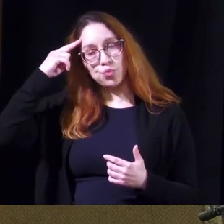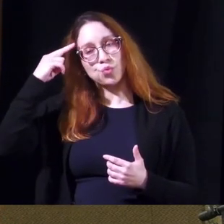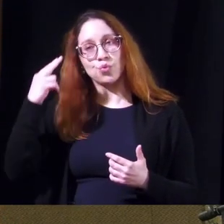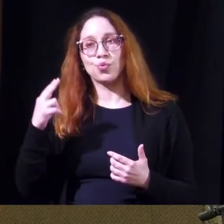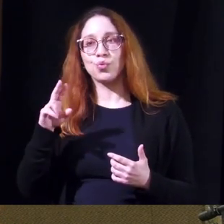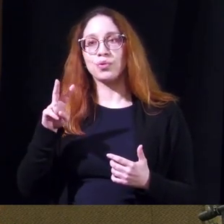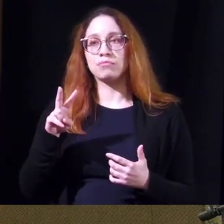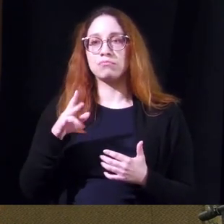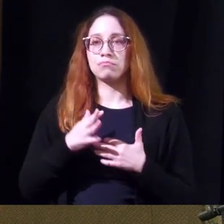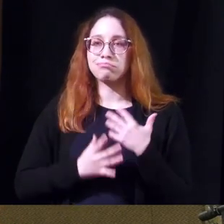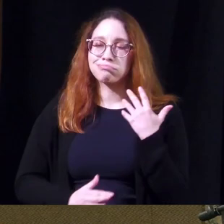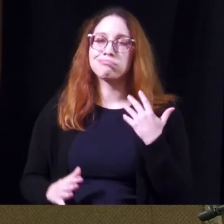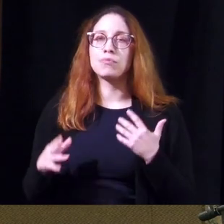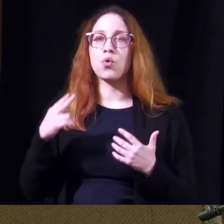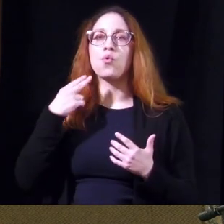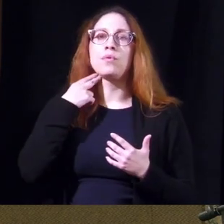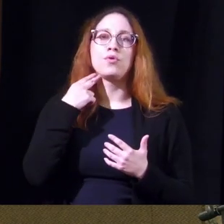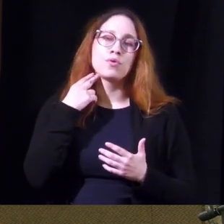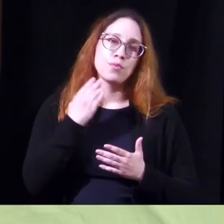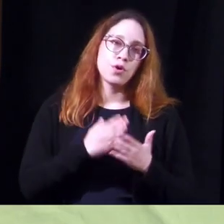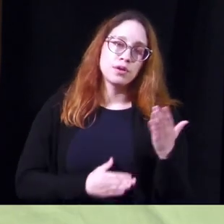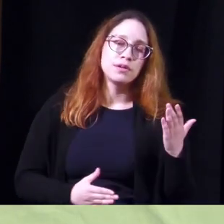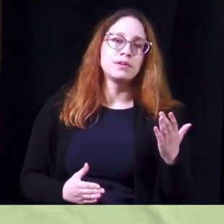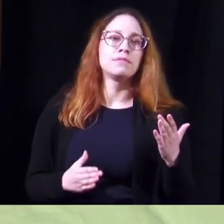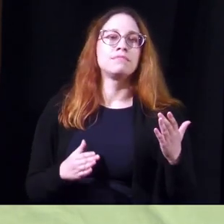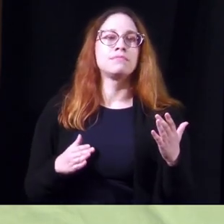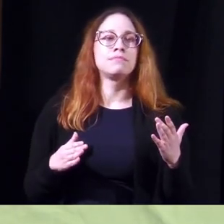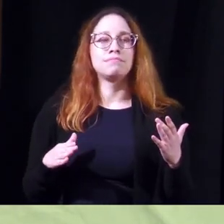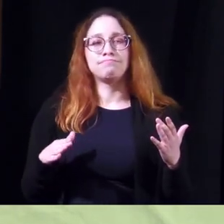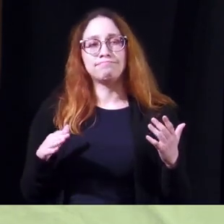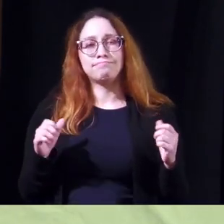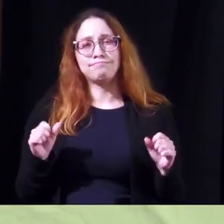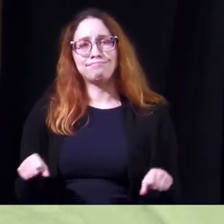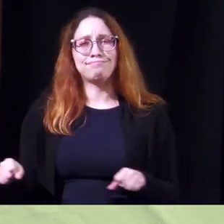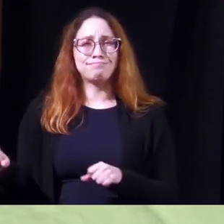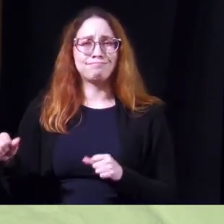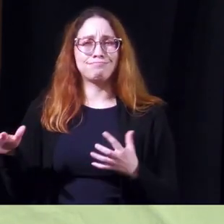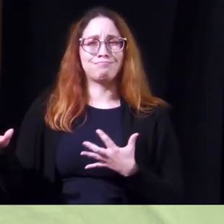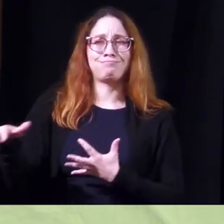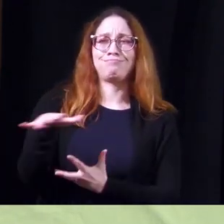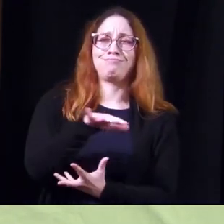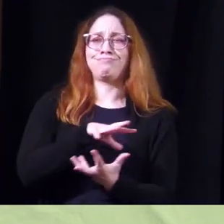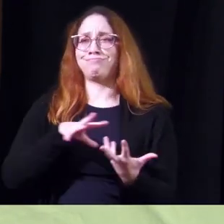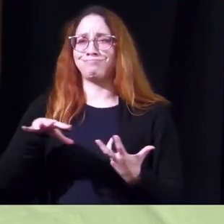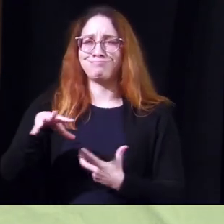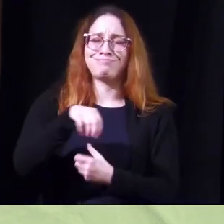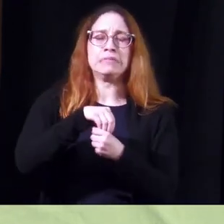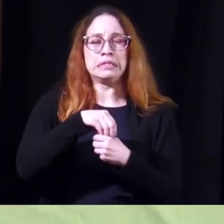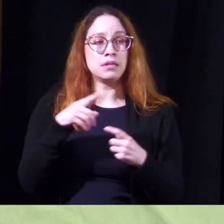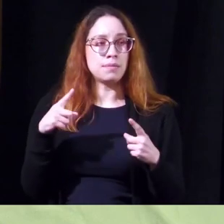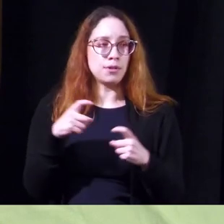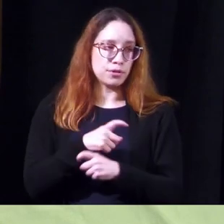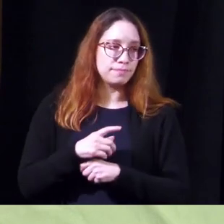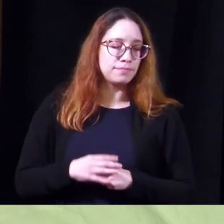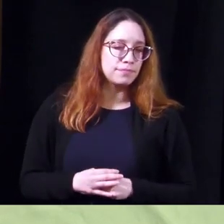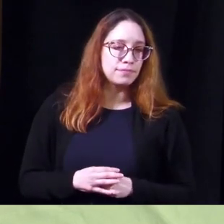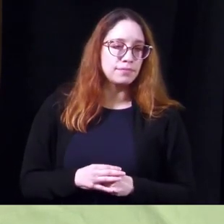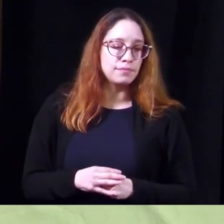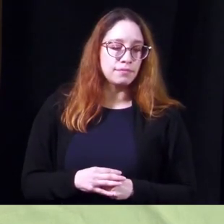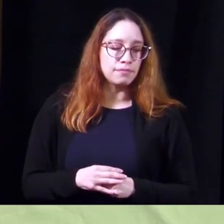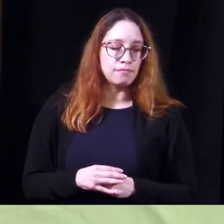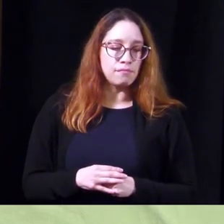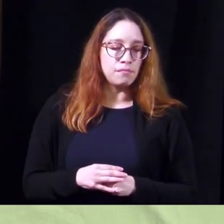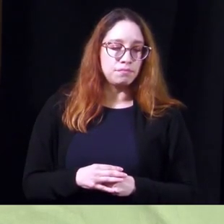vascular there's a hormonal aspect to it and it gets all mixed in it's all complicated and uh